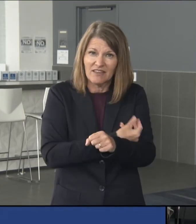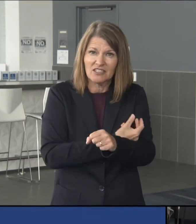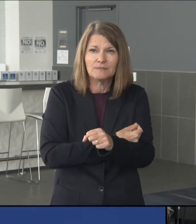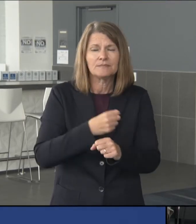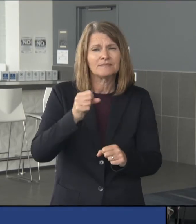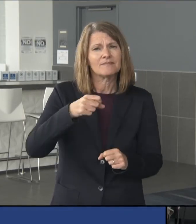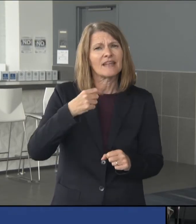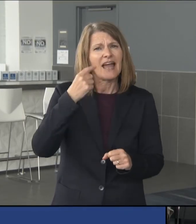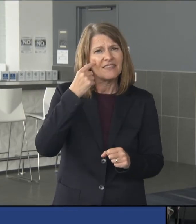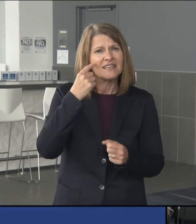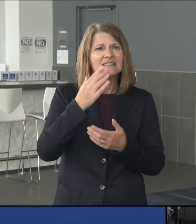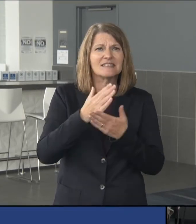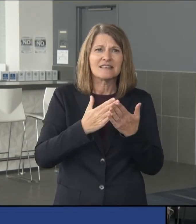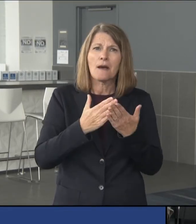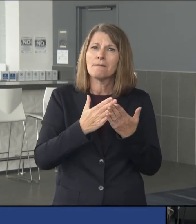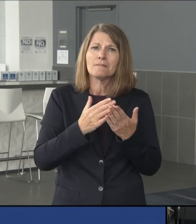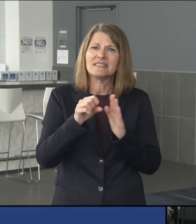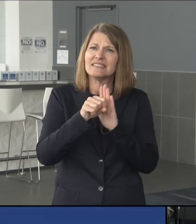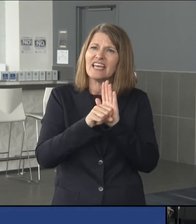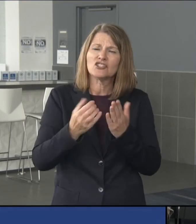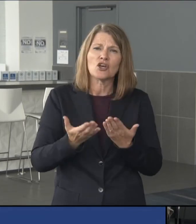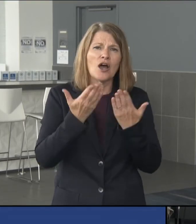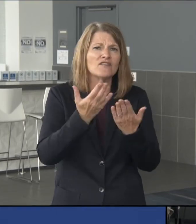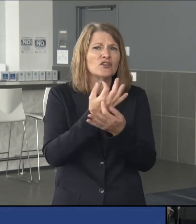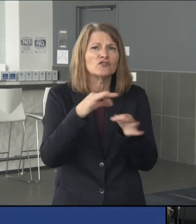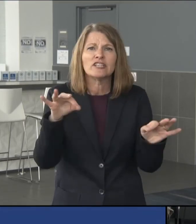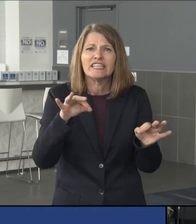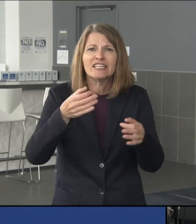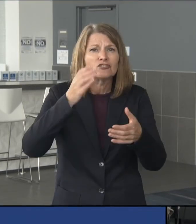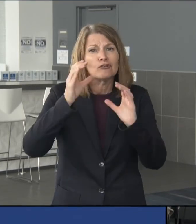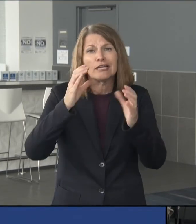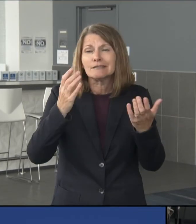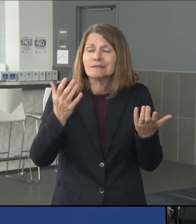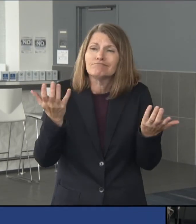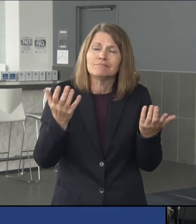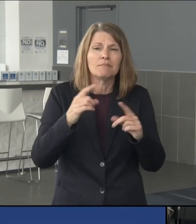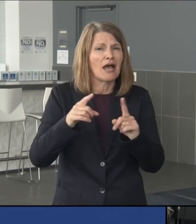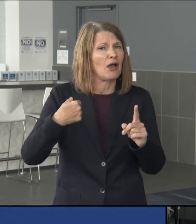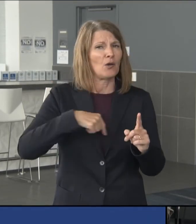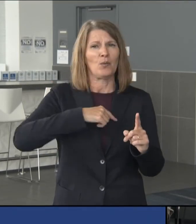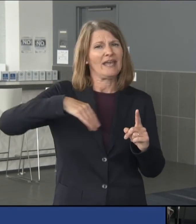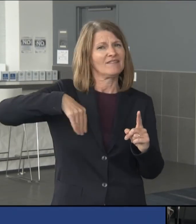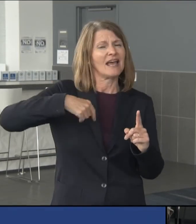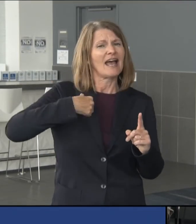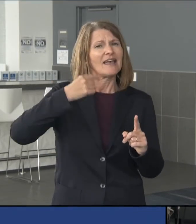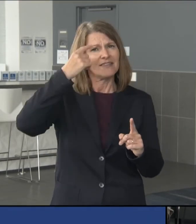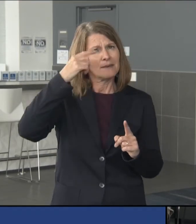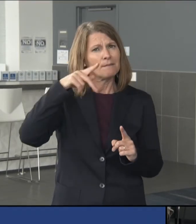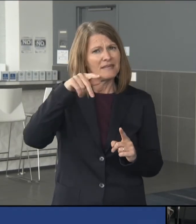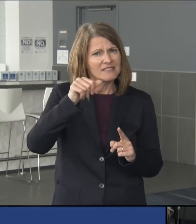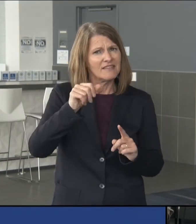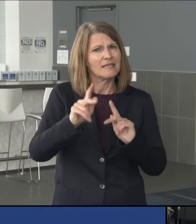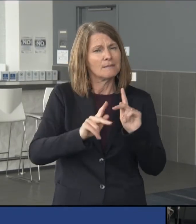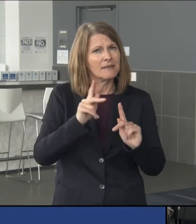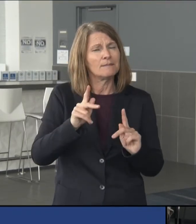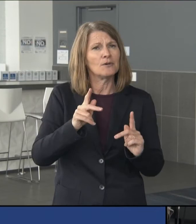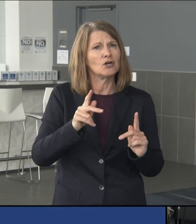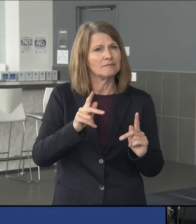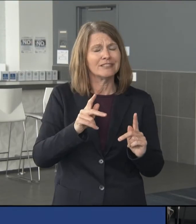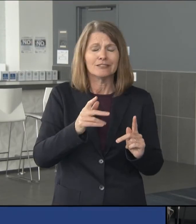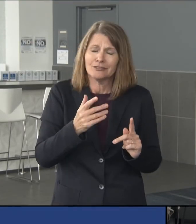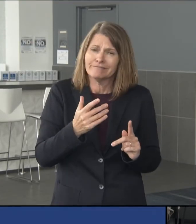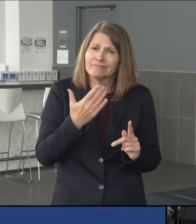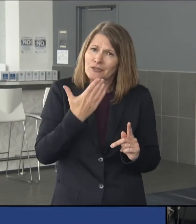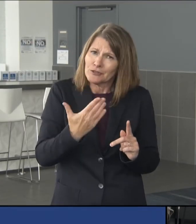some states have offered drinks, free drinks. So we have not. I think, I think Pennsylvanians are just decent